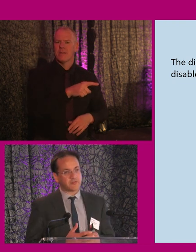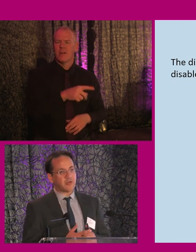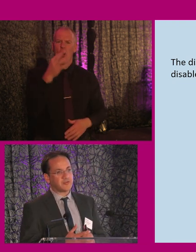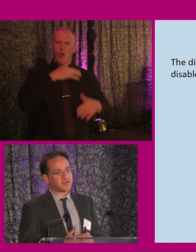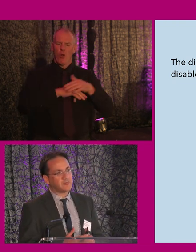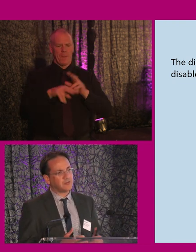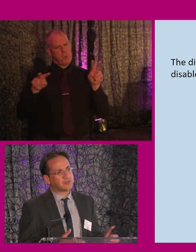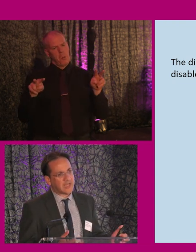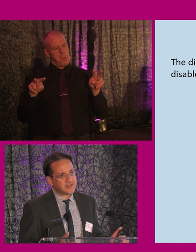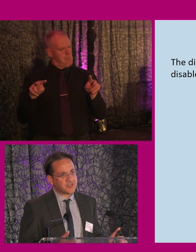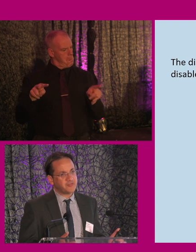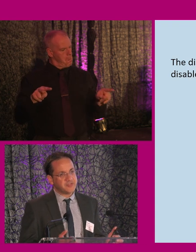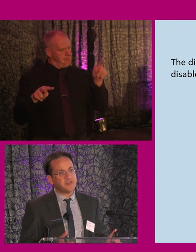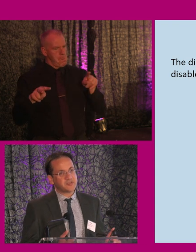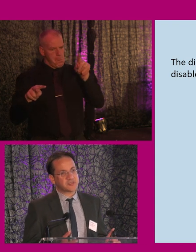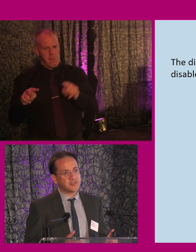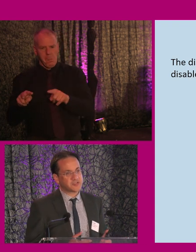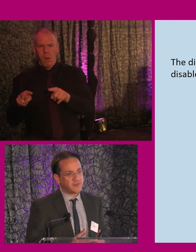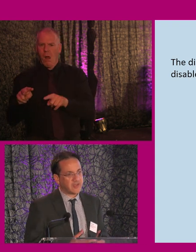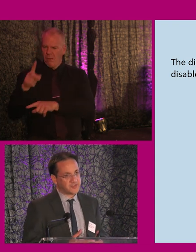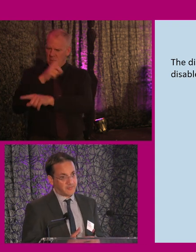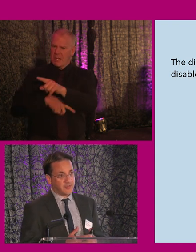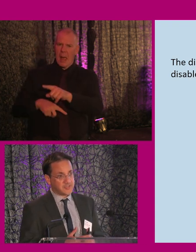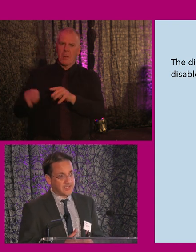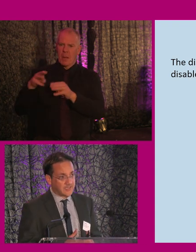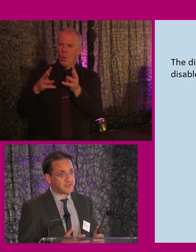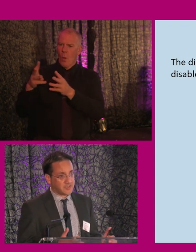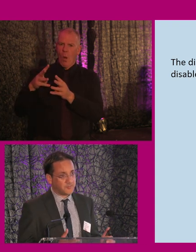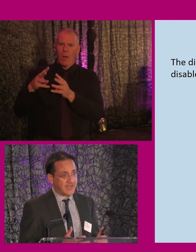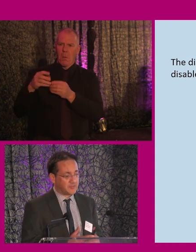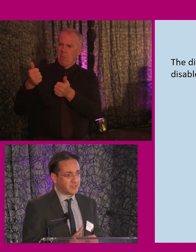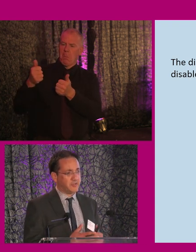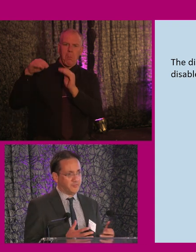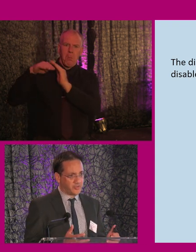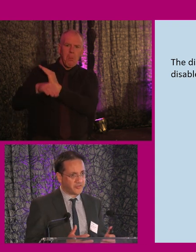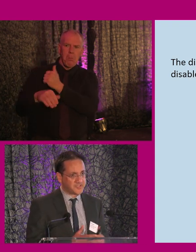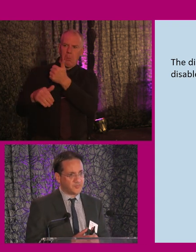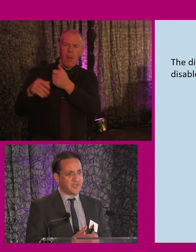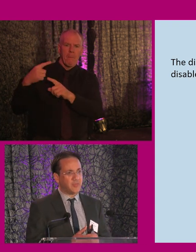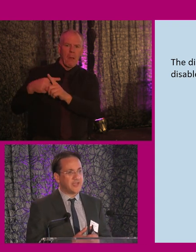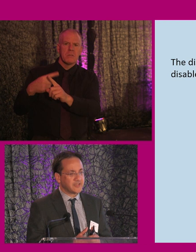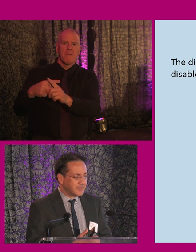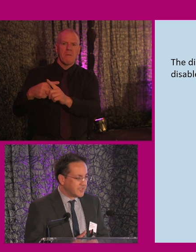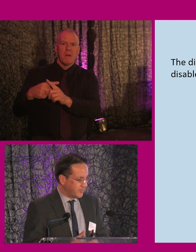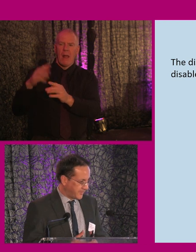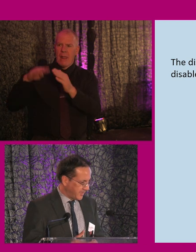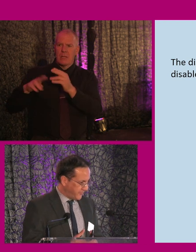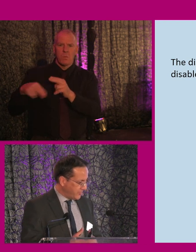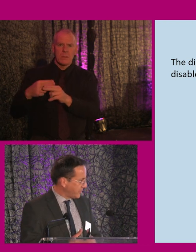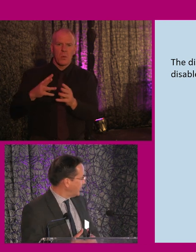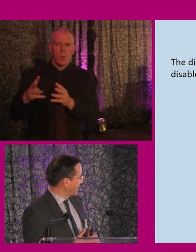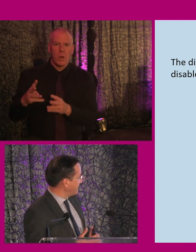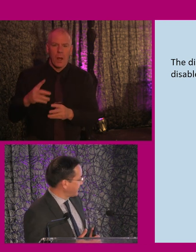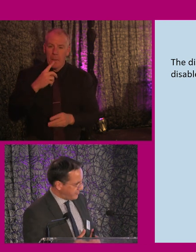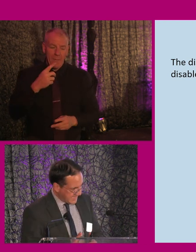look at this graph and say, well, look, it has actually reduced since 2013. It has come down. So, you know, progress is being made. But I think if